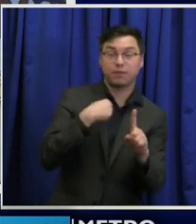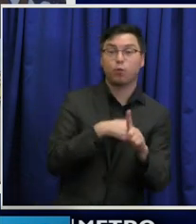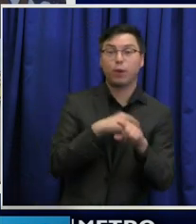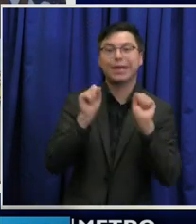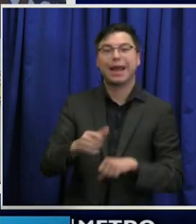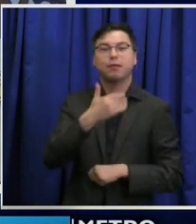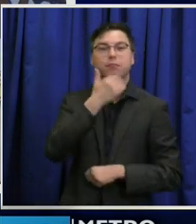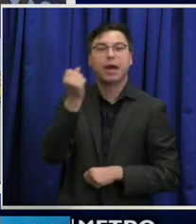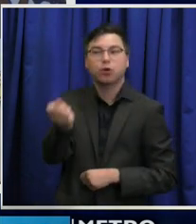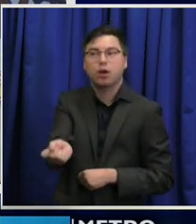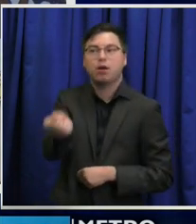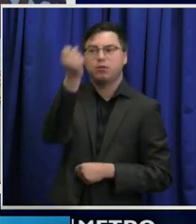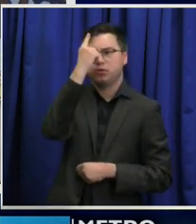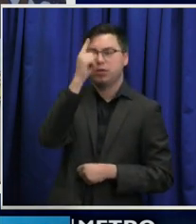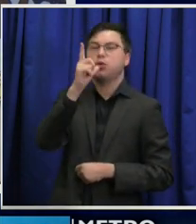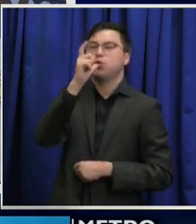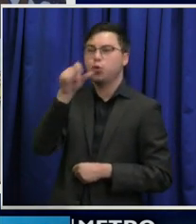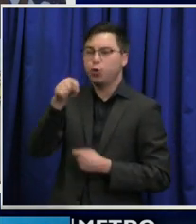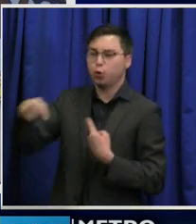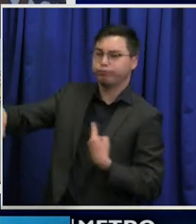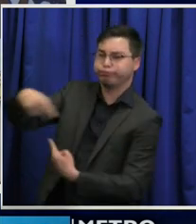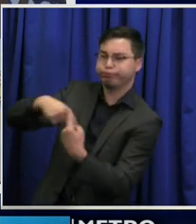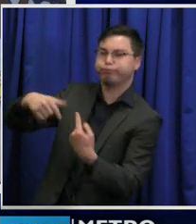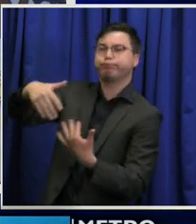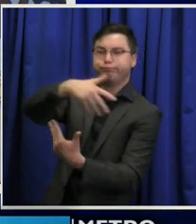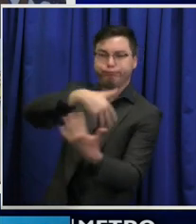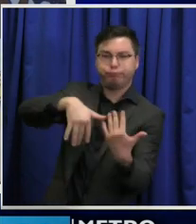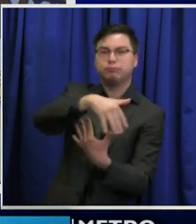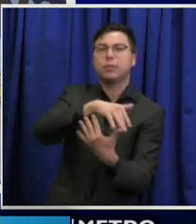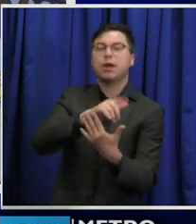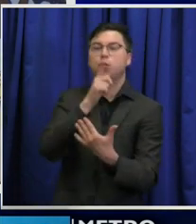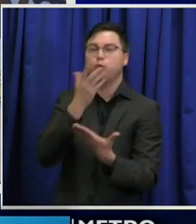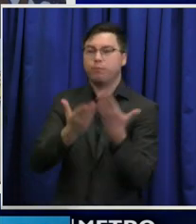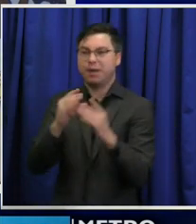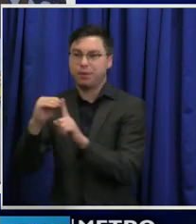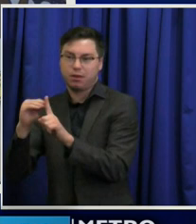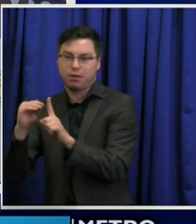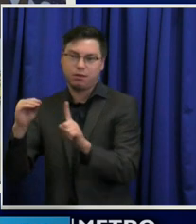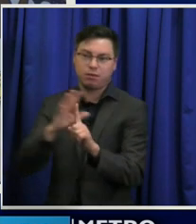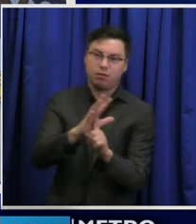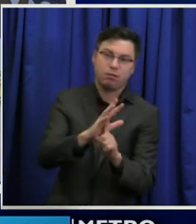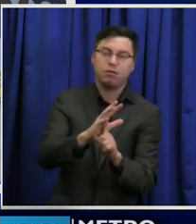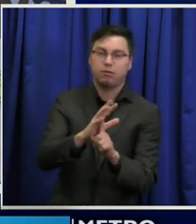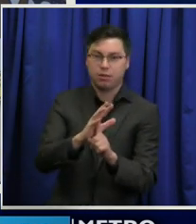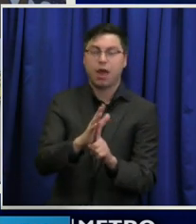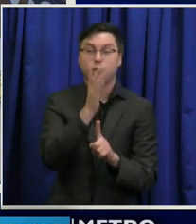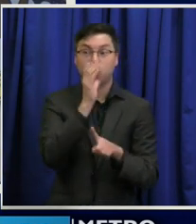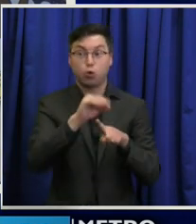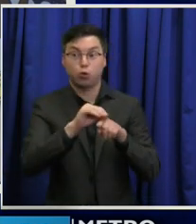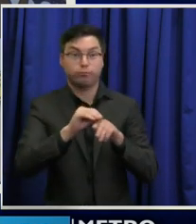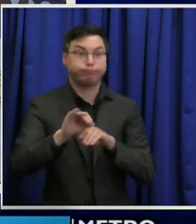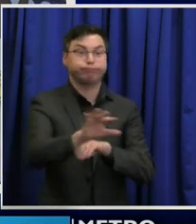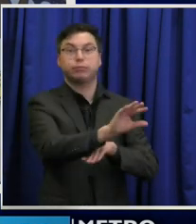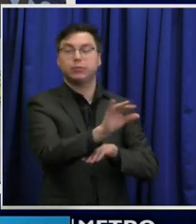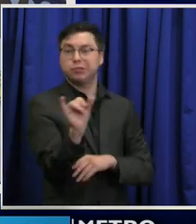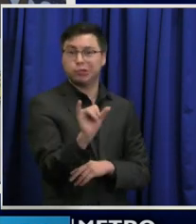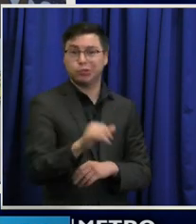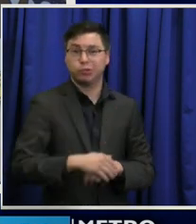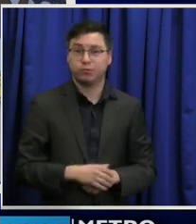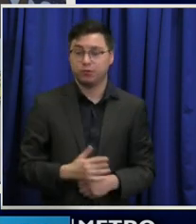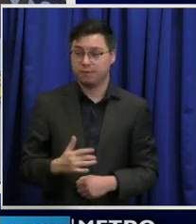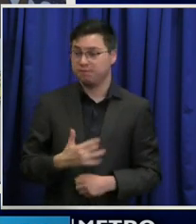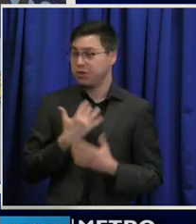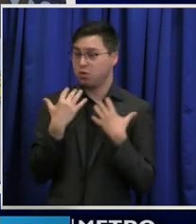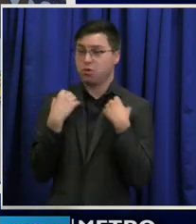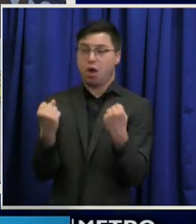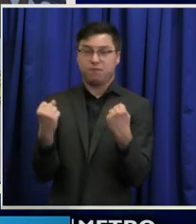understand who they might have gotten it from and who they may have exposed. I feel confident that we